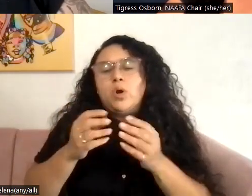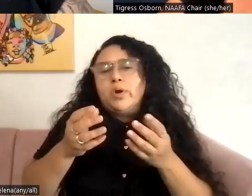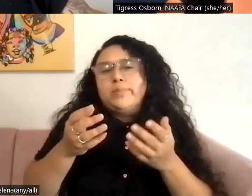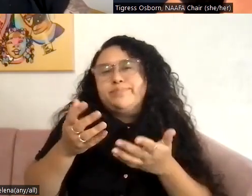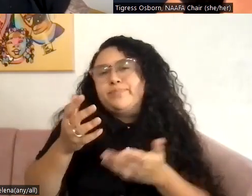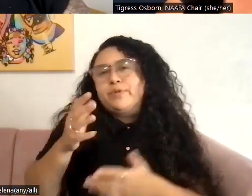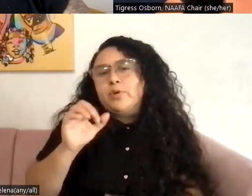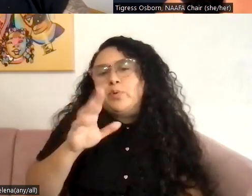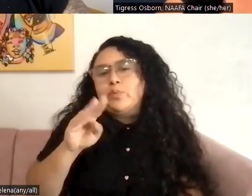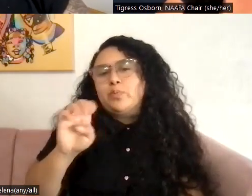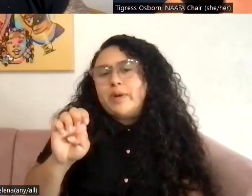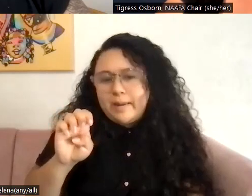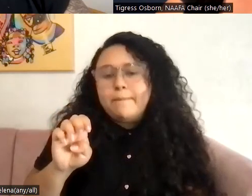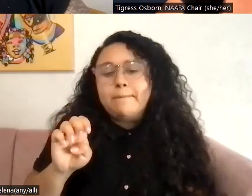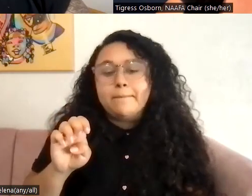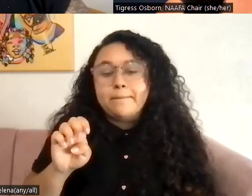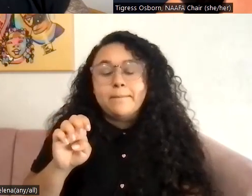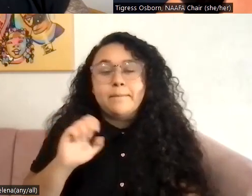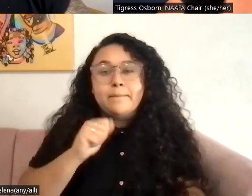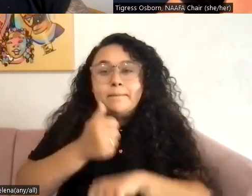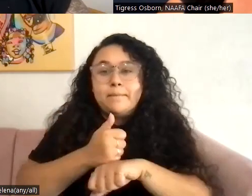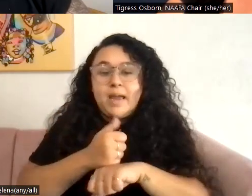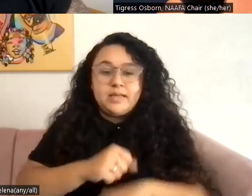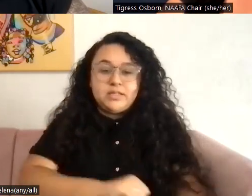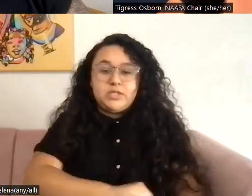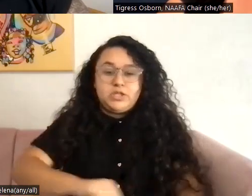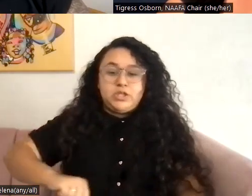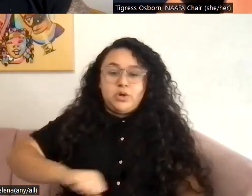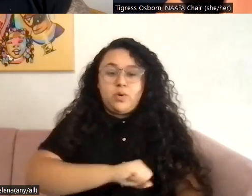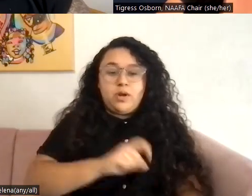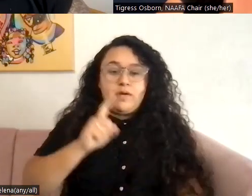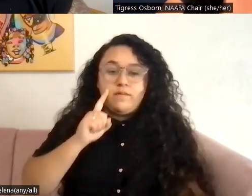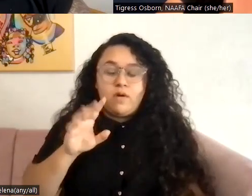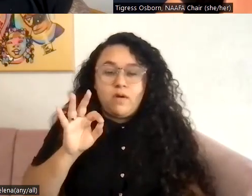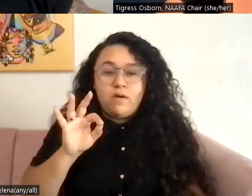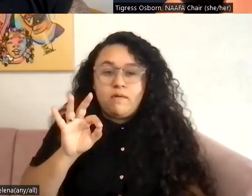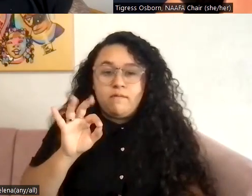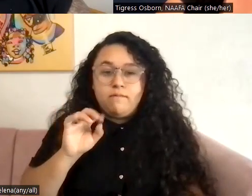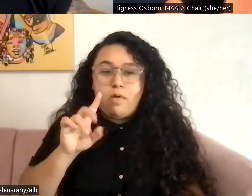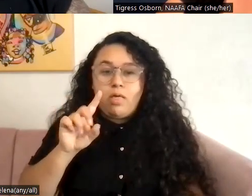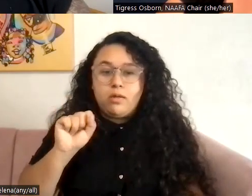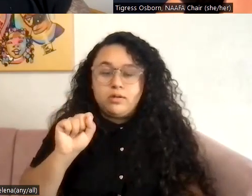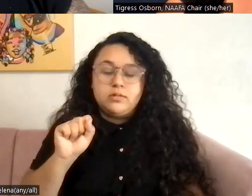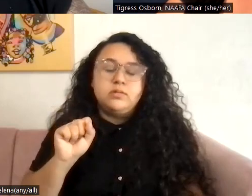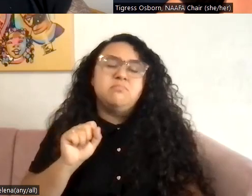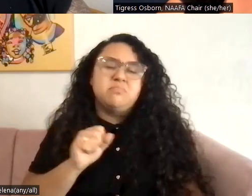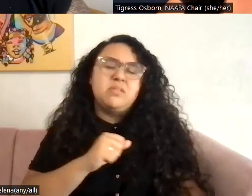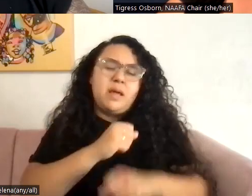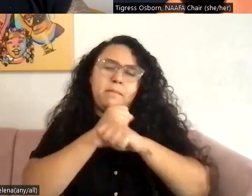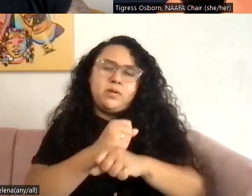Um, but that will keep it kind of protected and, um,